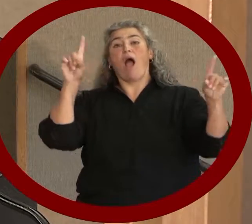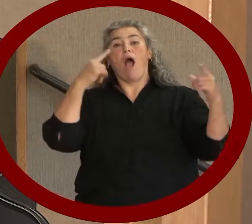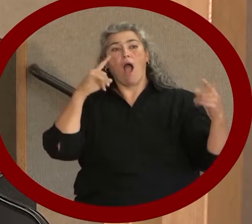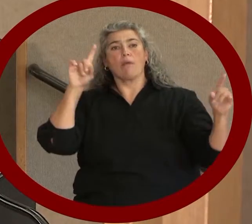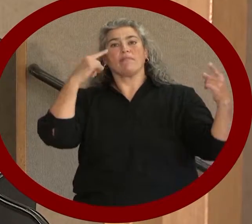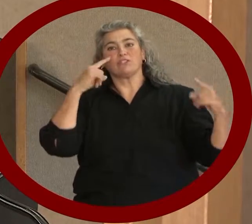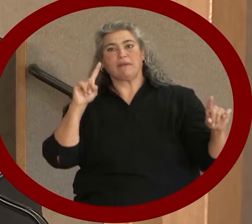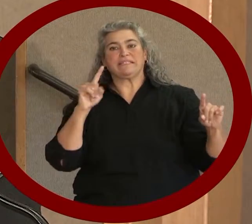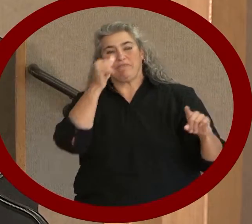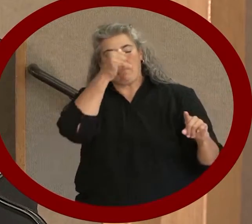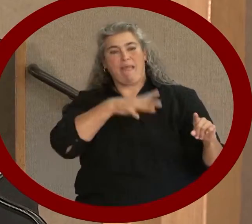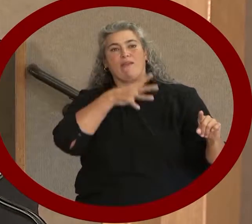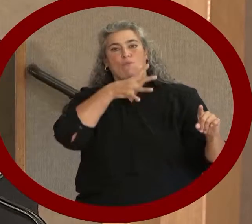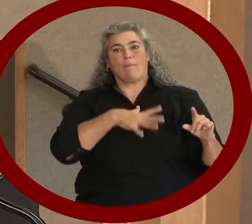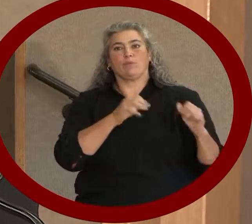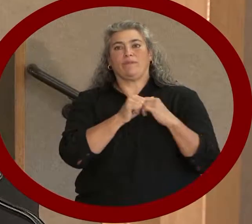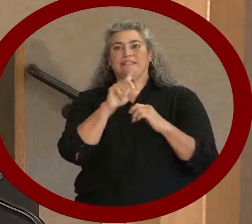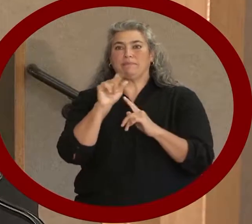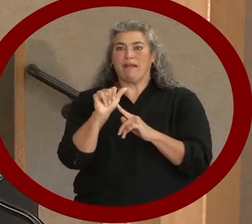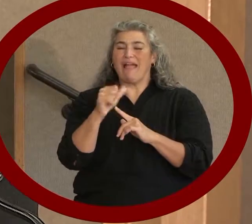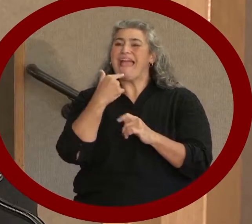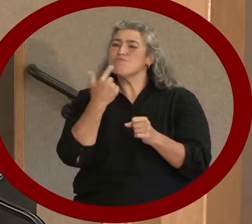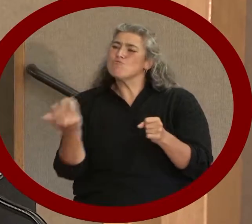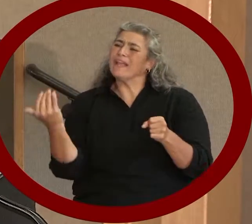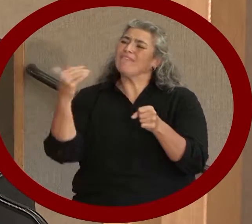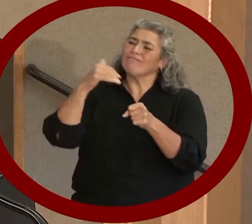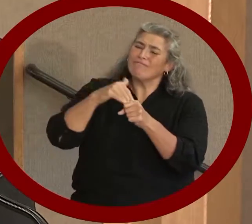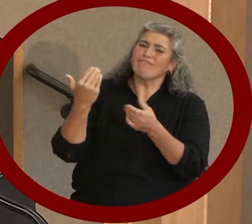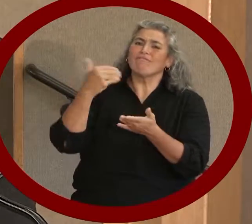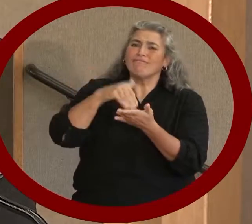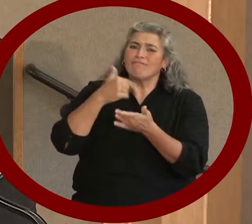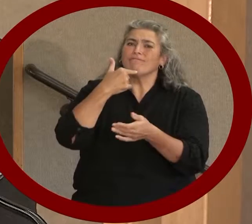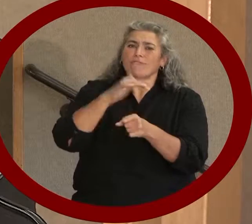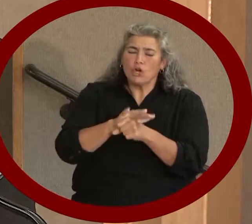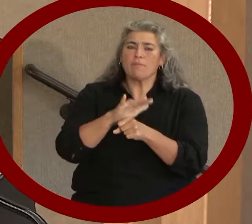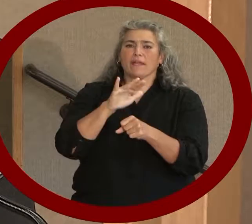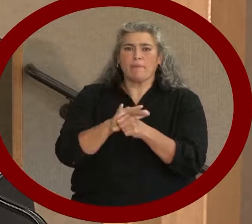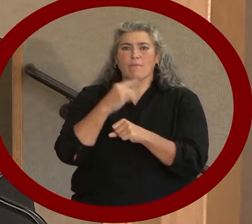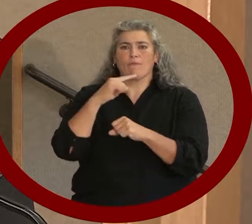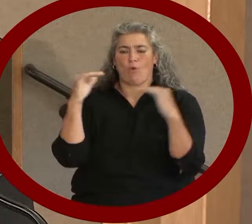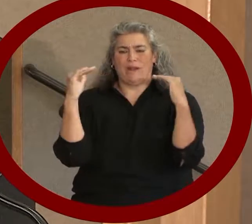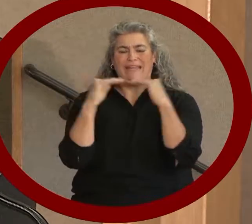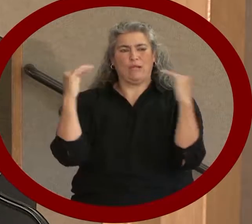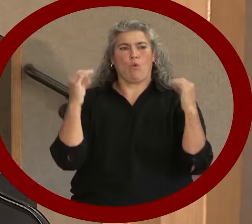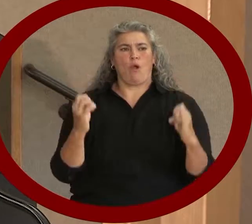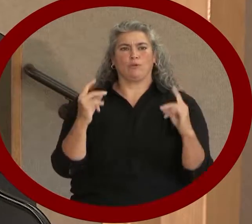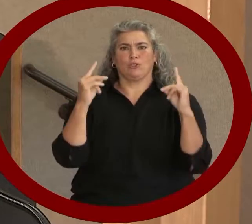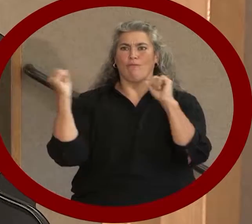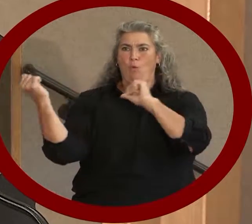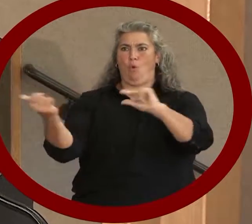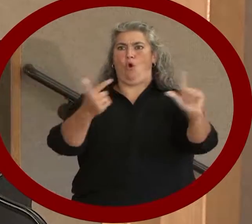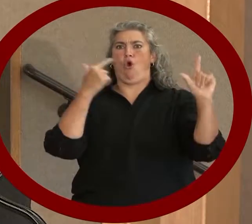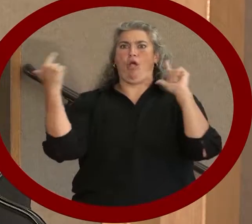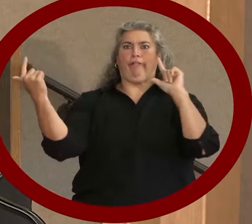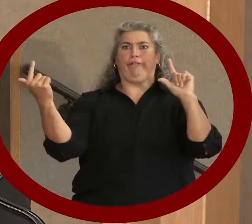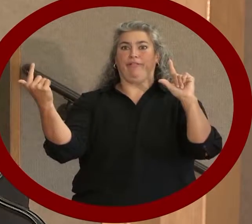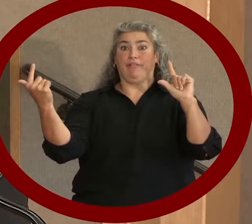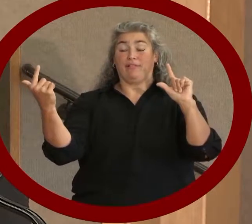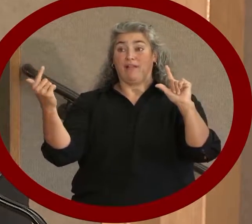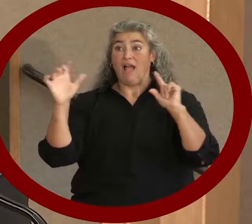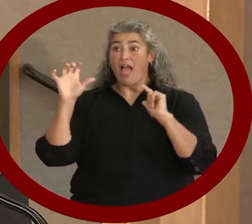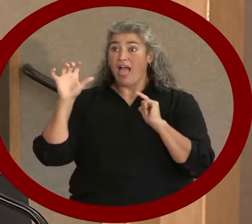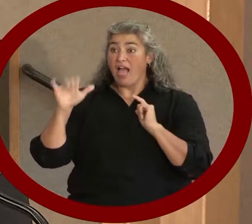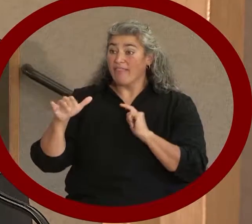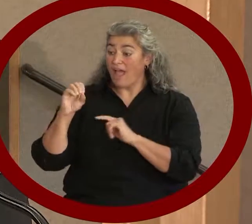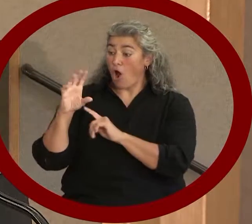and women with disabilities, and reaffirm the commitment to ensuring equal employment opportunities for all citizens. The observance can be